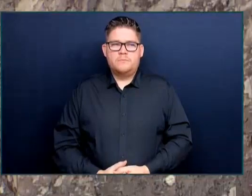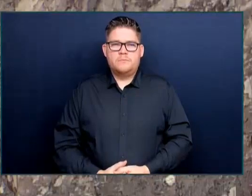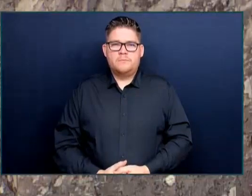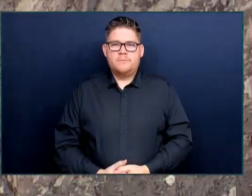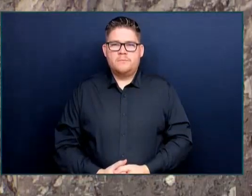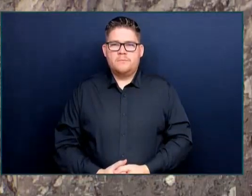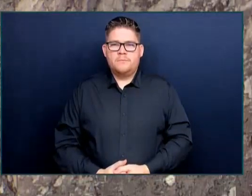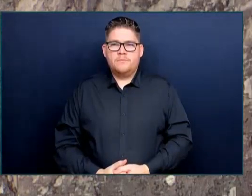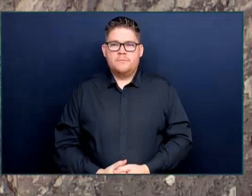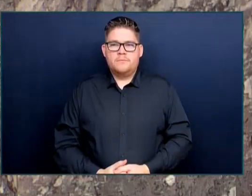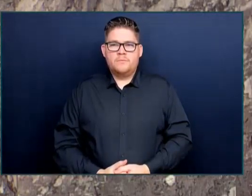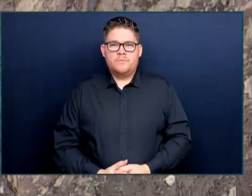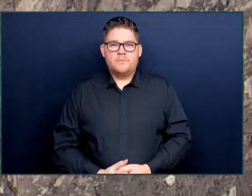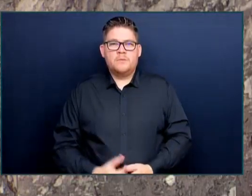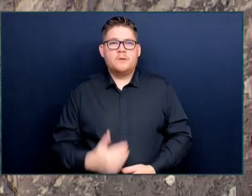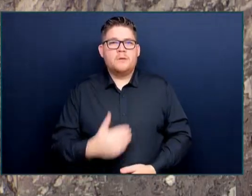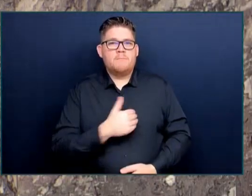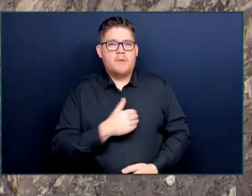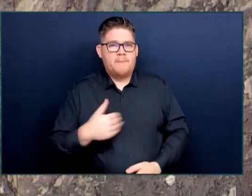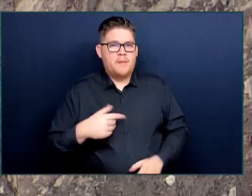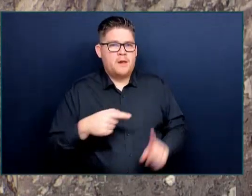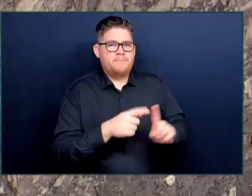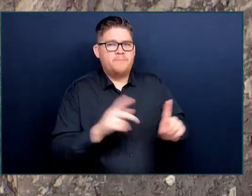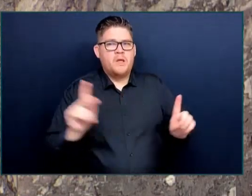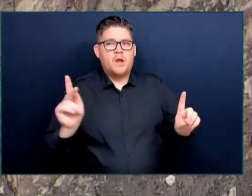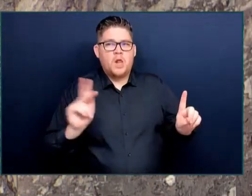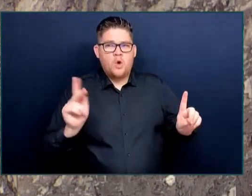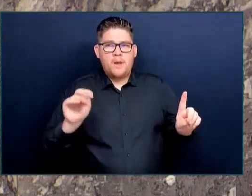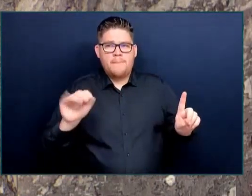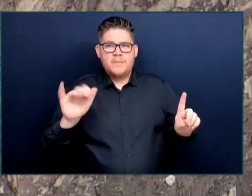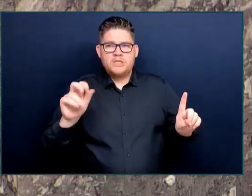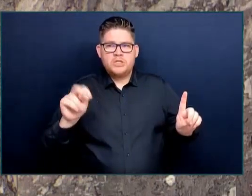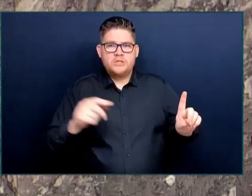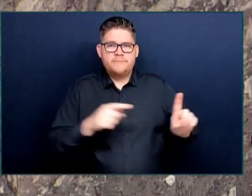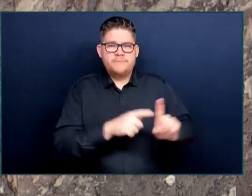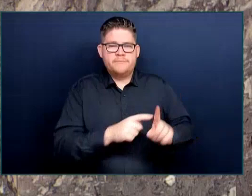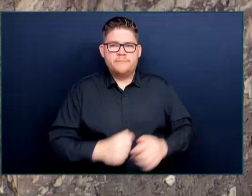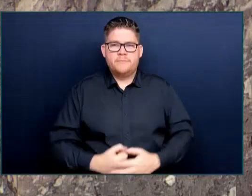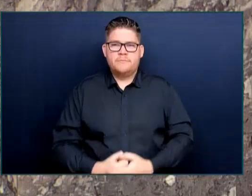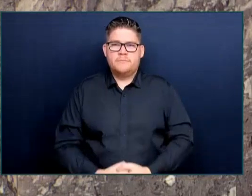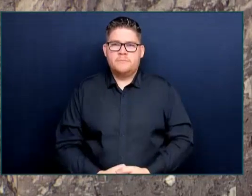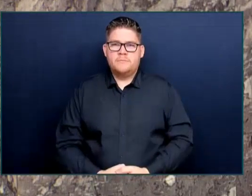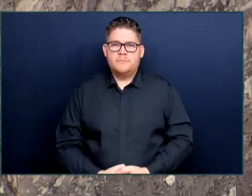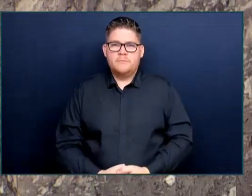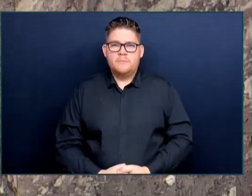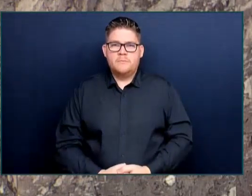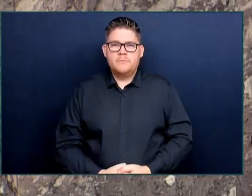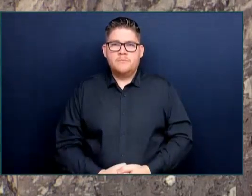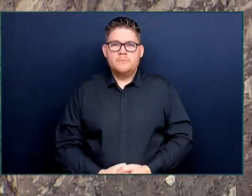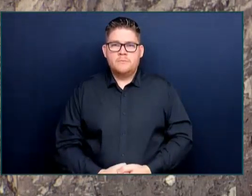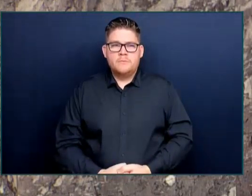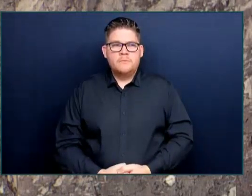You know, I am sitting here listening to the Minister's response and I am just flummoxed